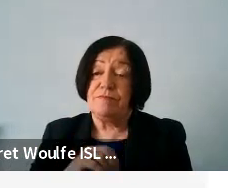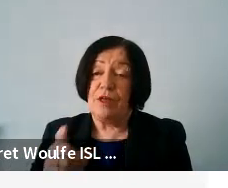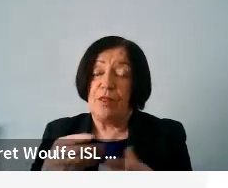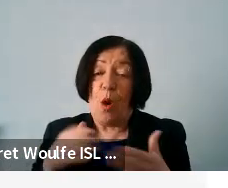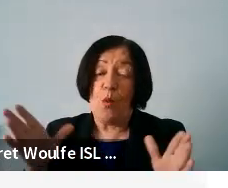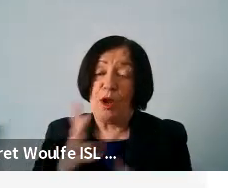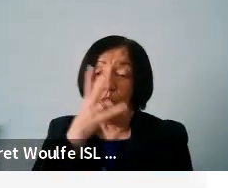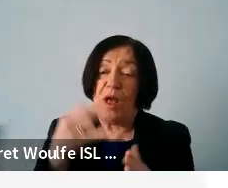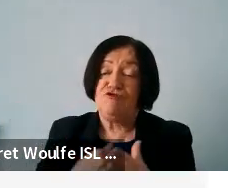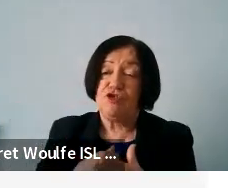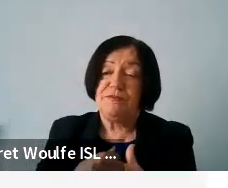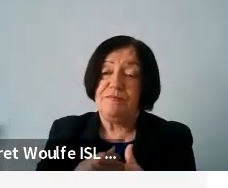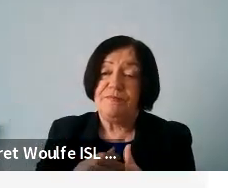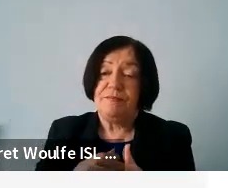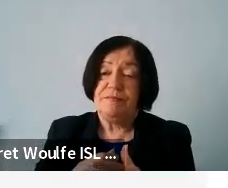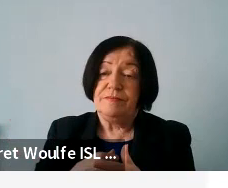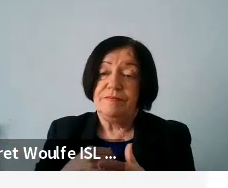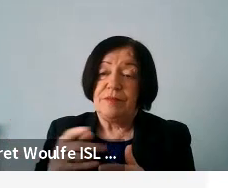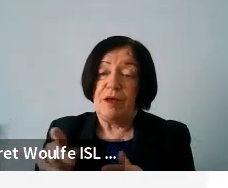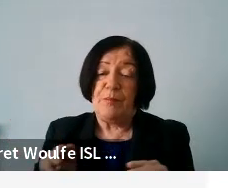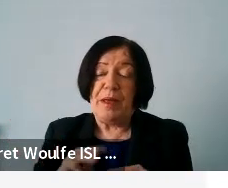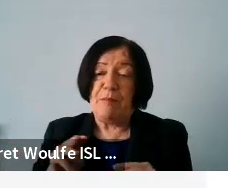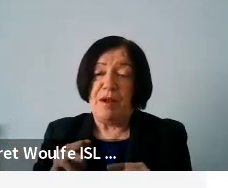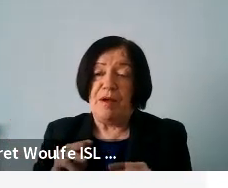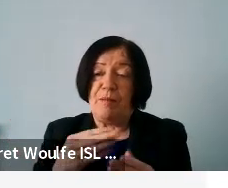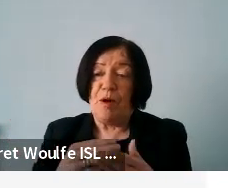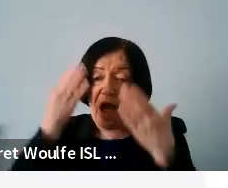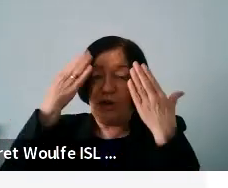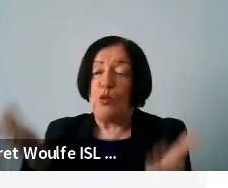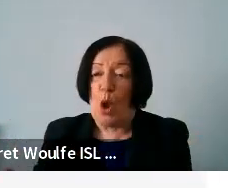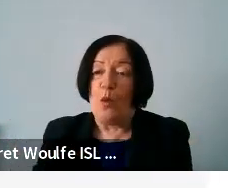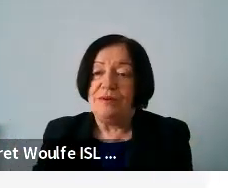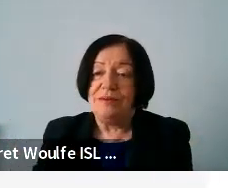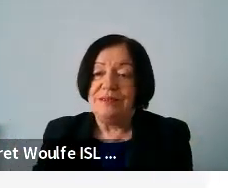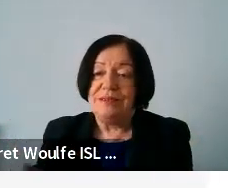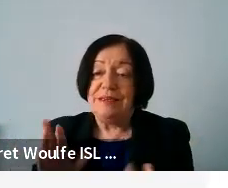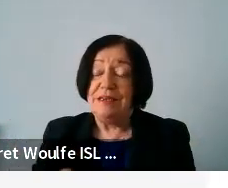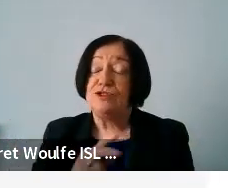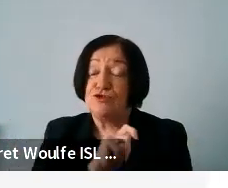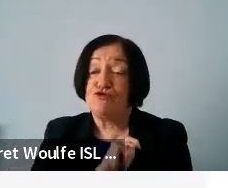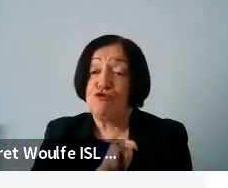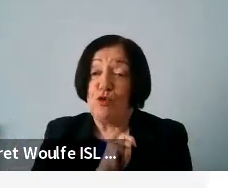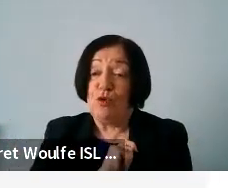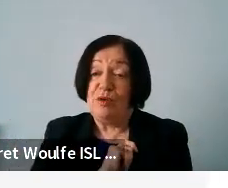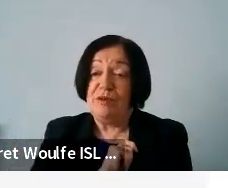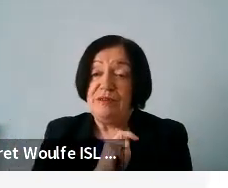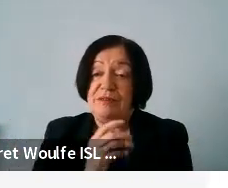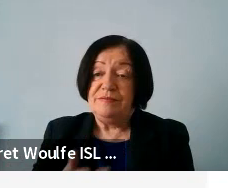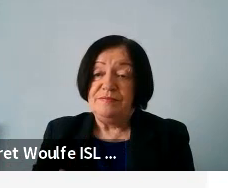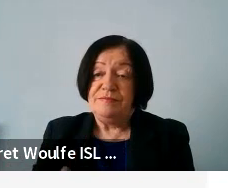questions is when people put, I don't know, because it is true. These are so